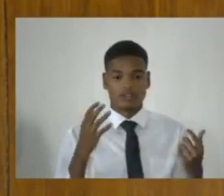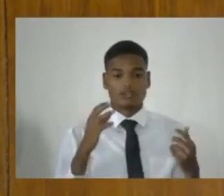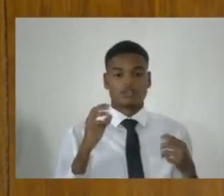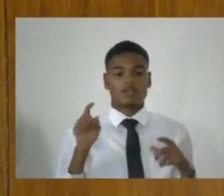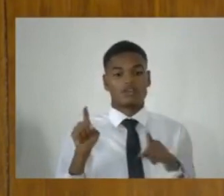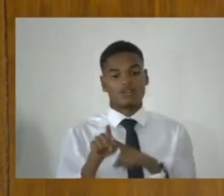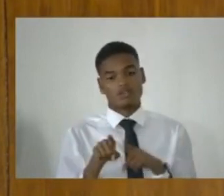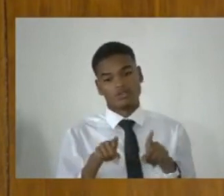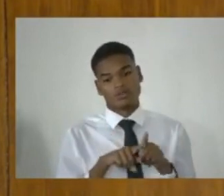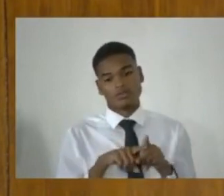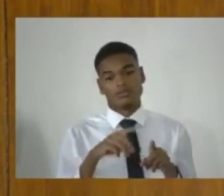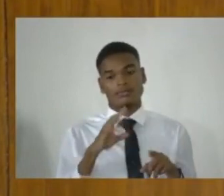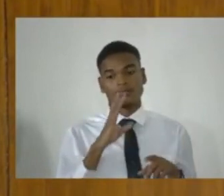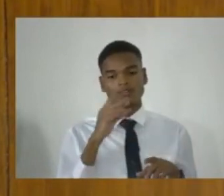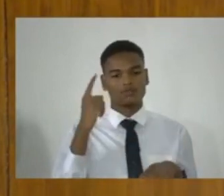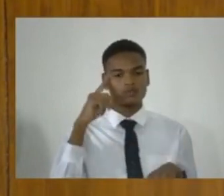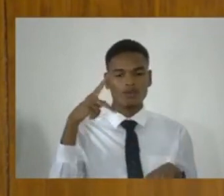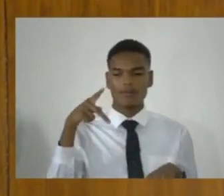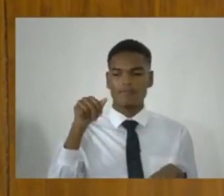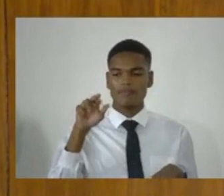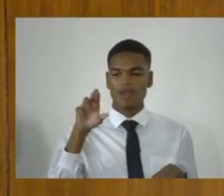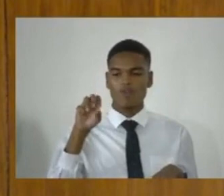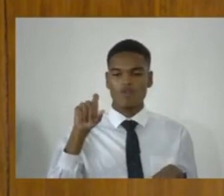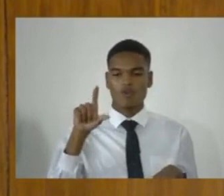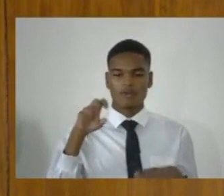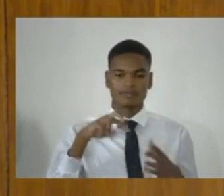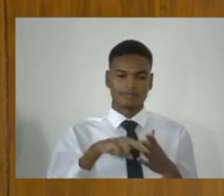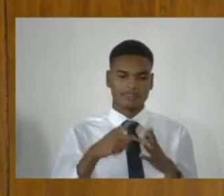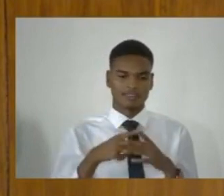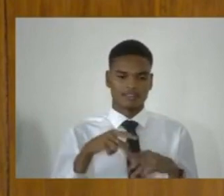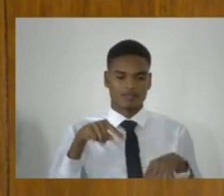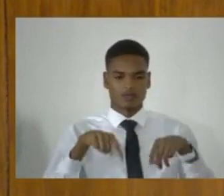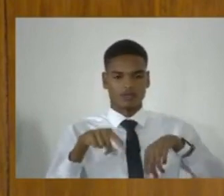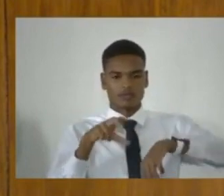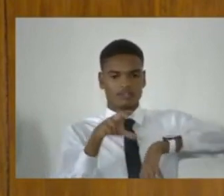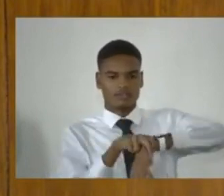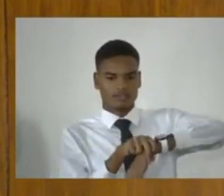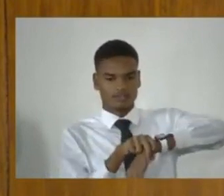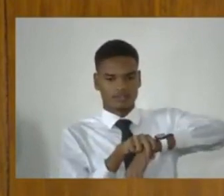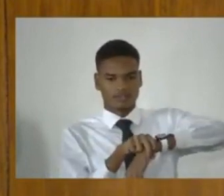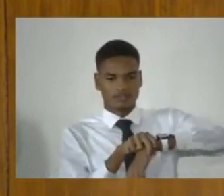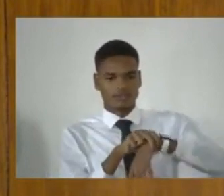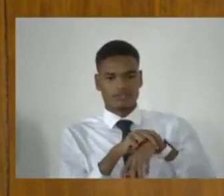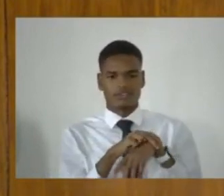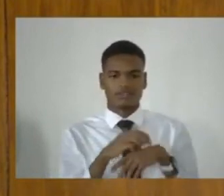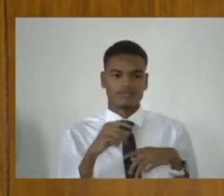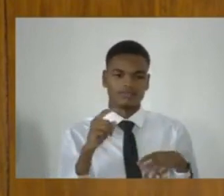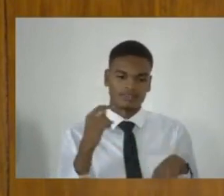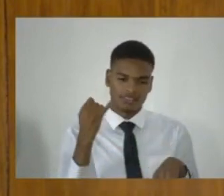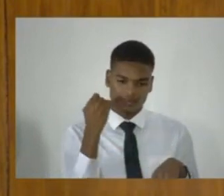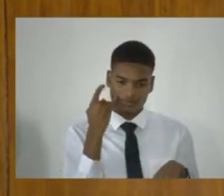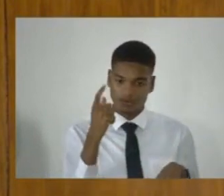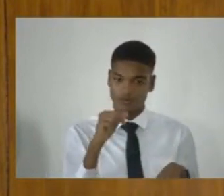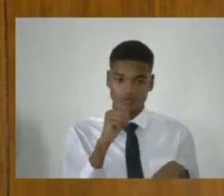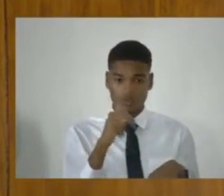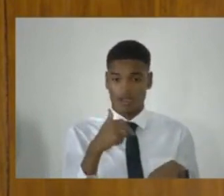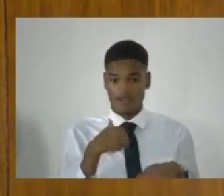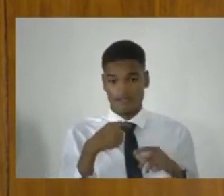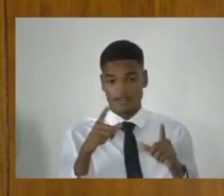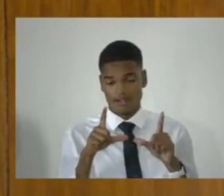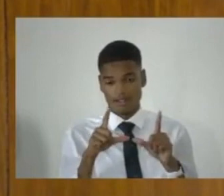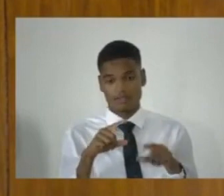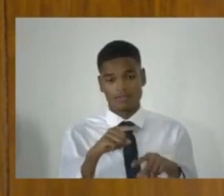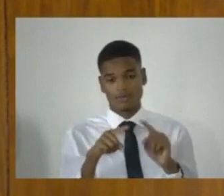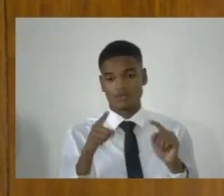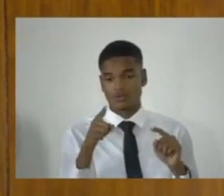to the question of parole and says, not only do you get a life sentence, but you do not become eligible for parole